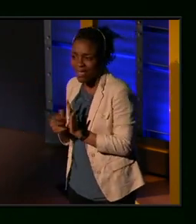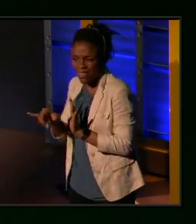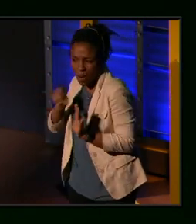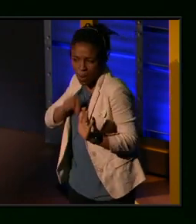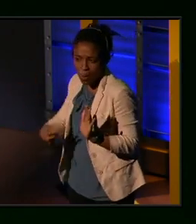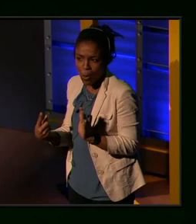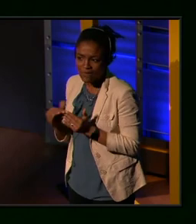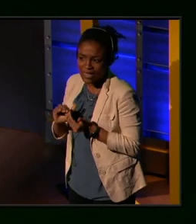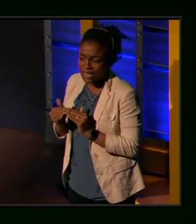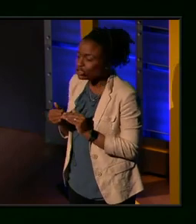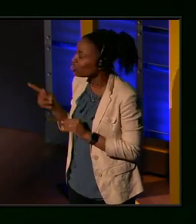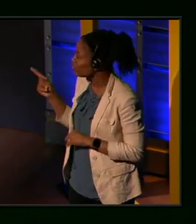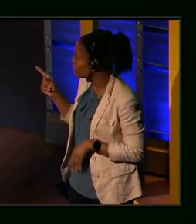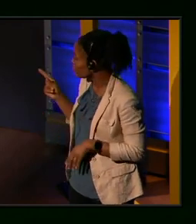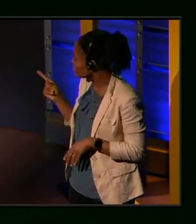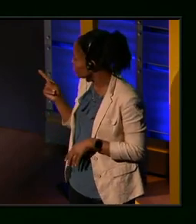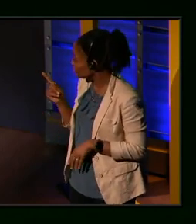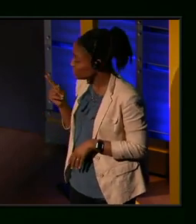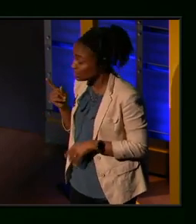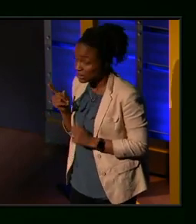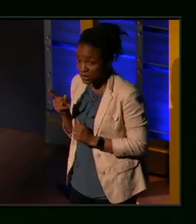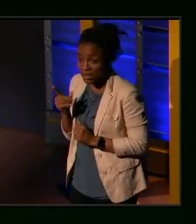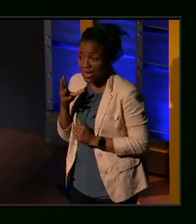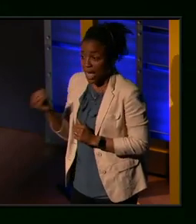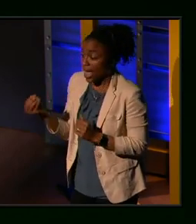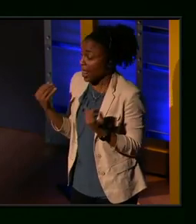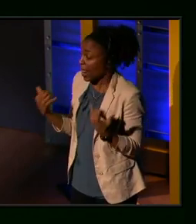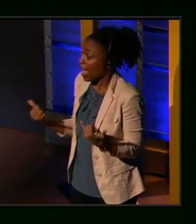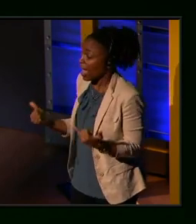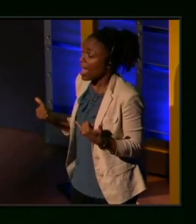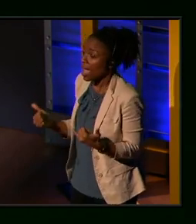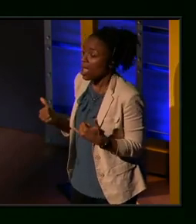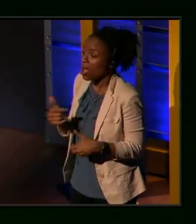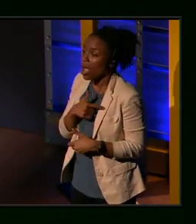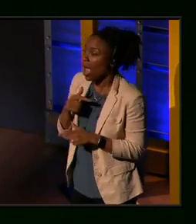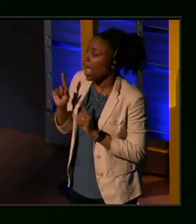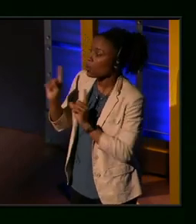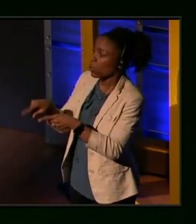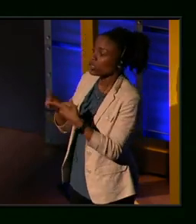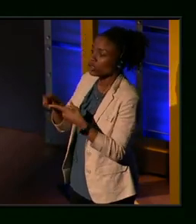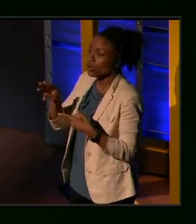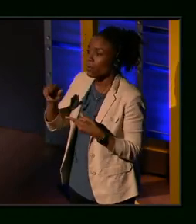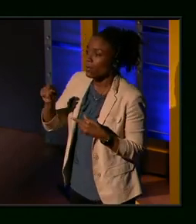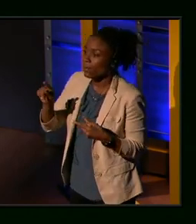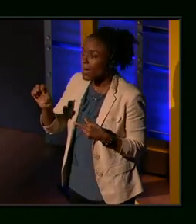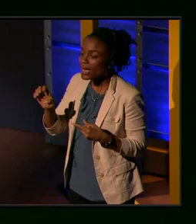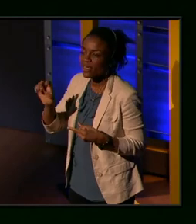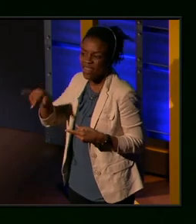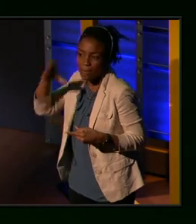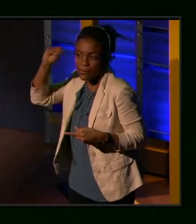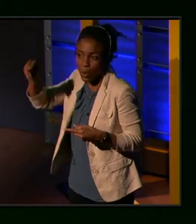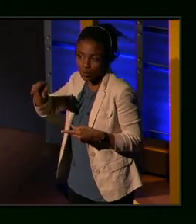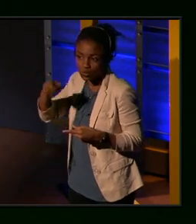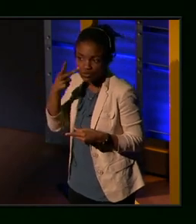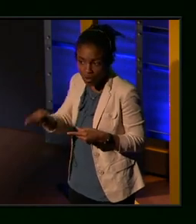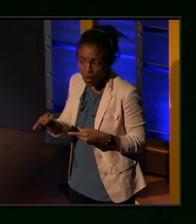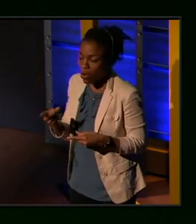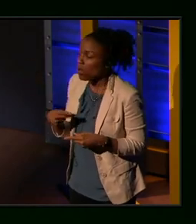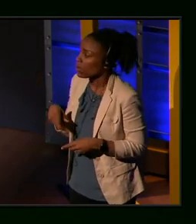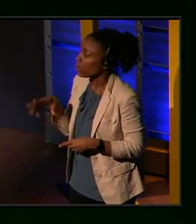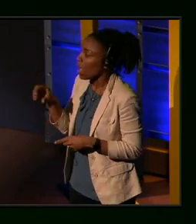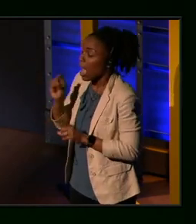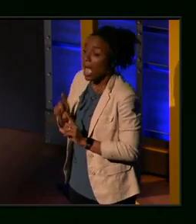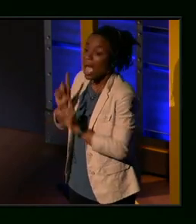and now I went to Mike, that's the, the boy you saw. And I went over there